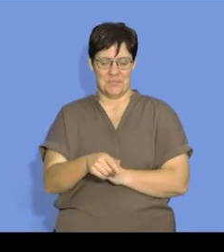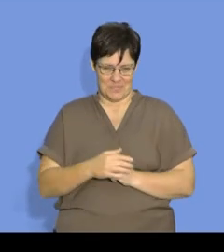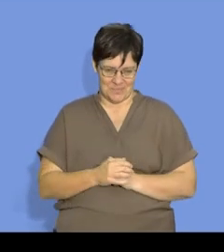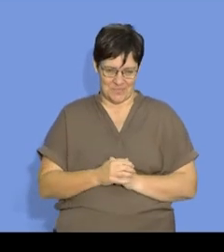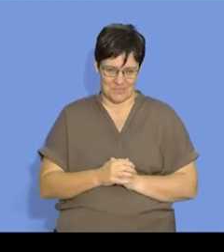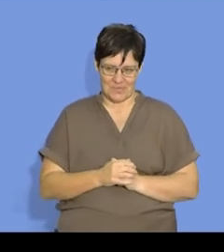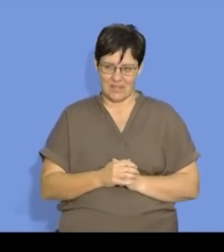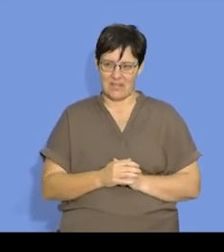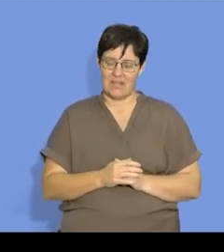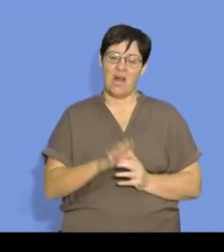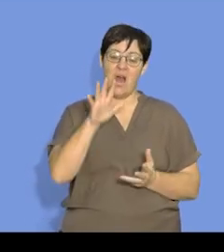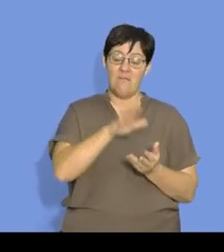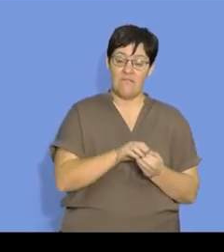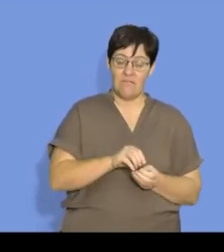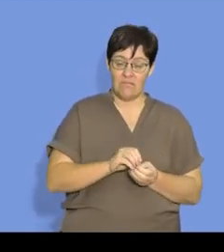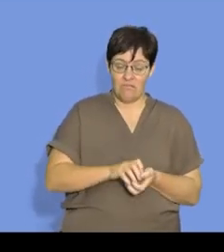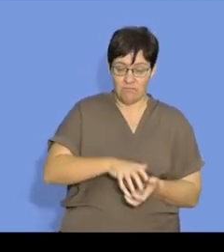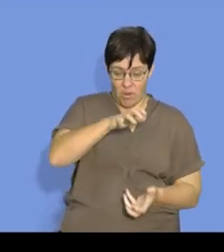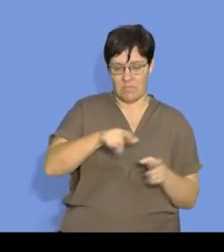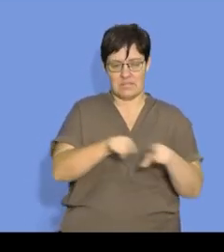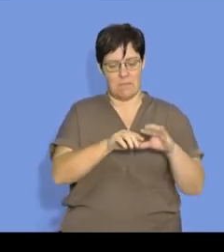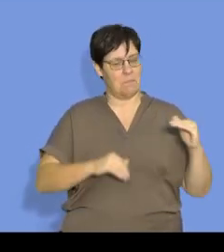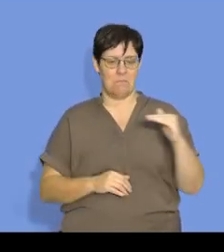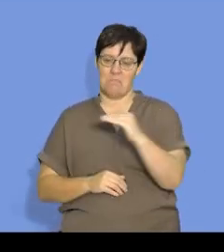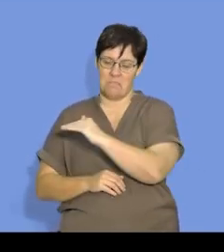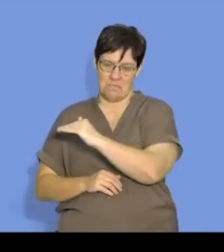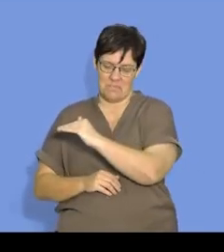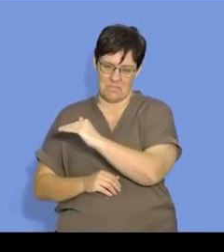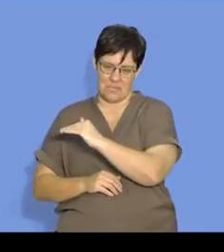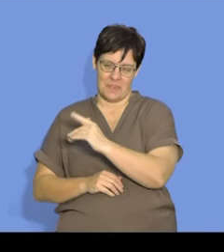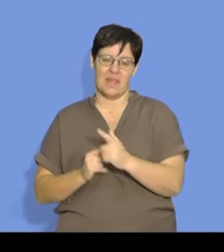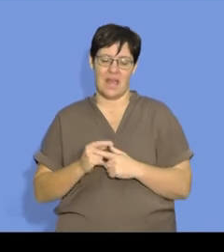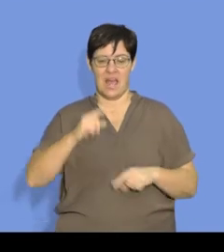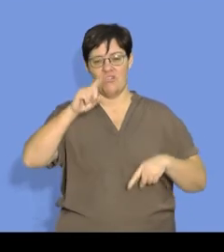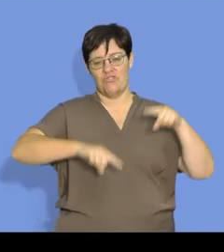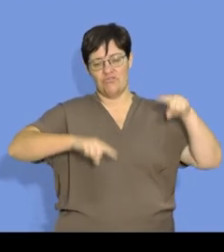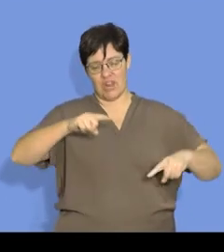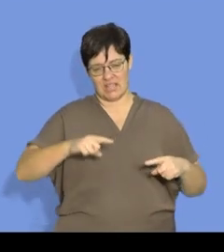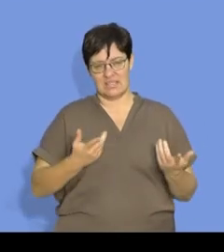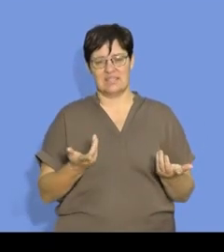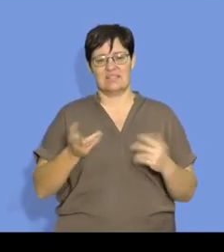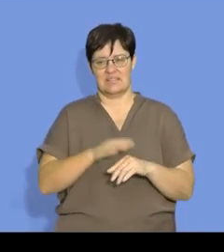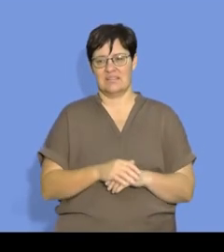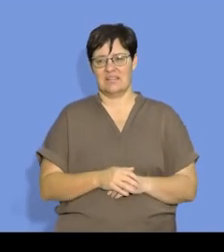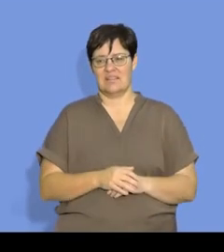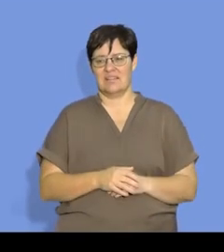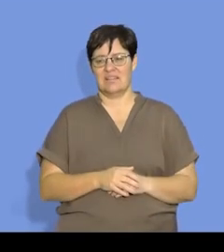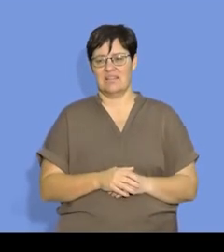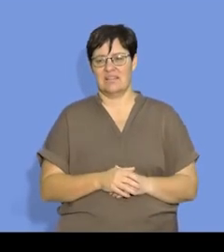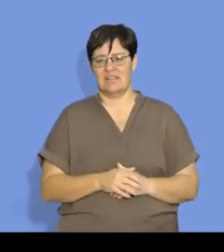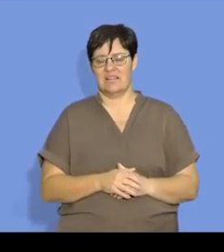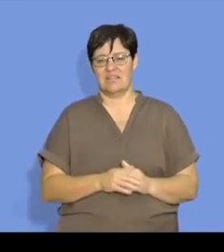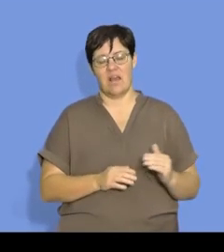that the volume remains the same for that period of time, and the rate of the reaction is then the